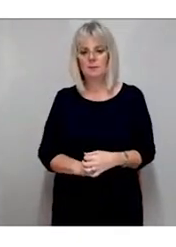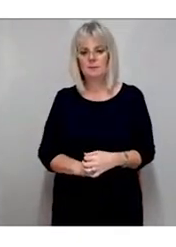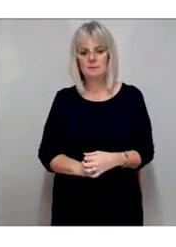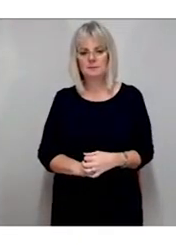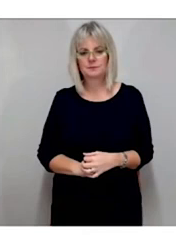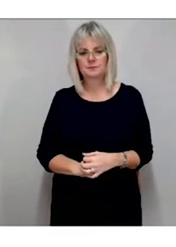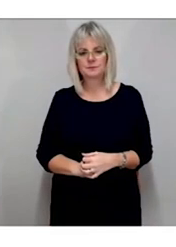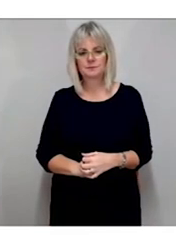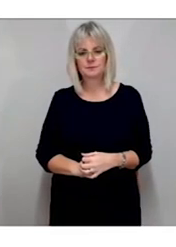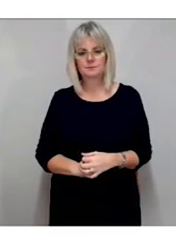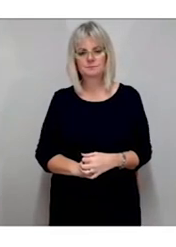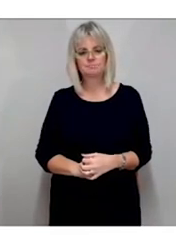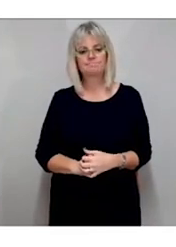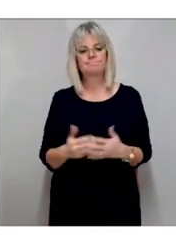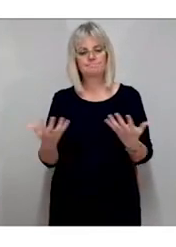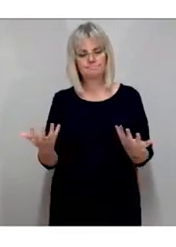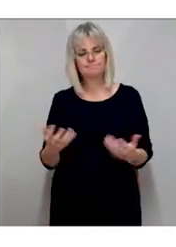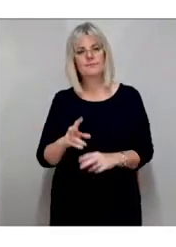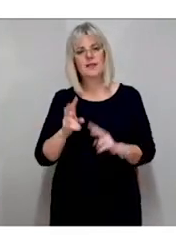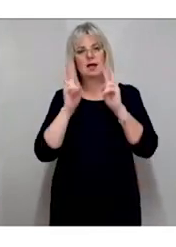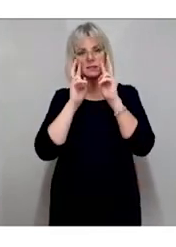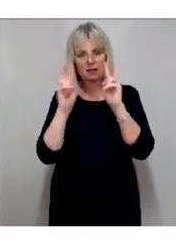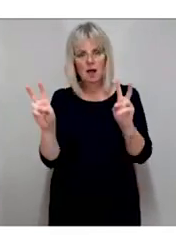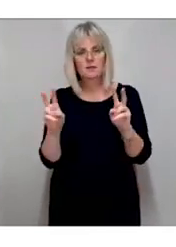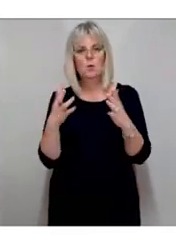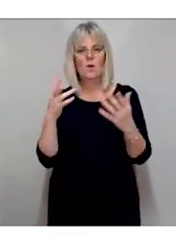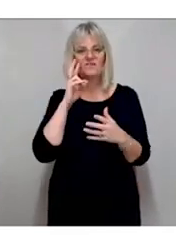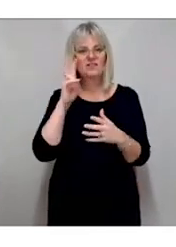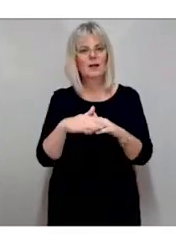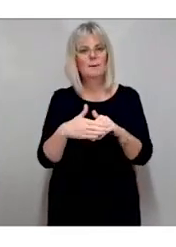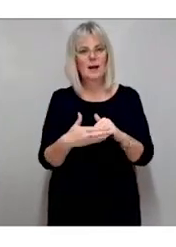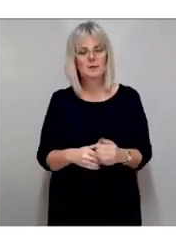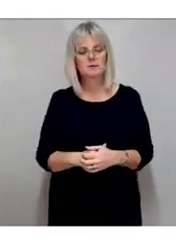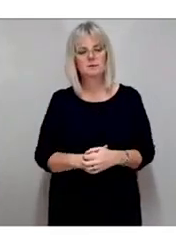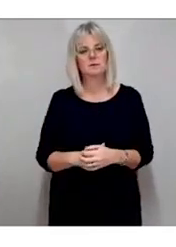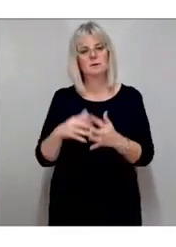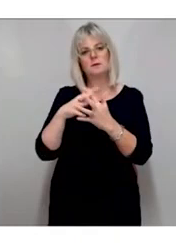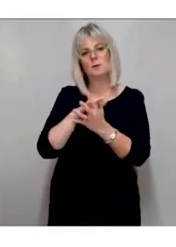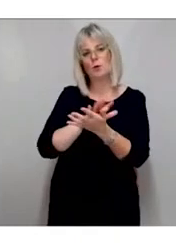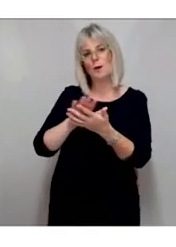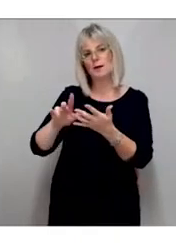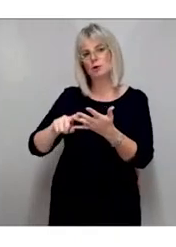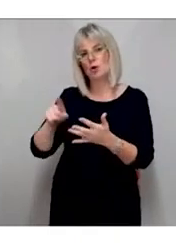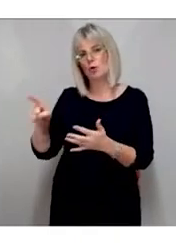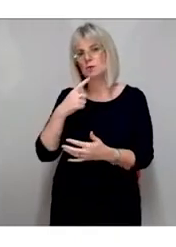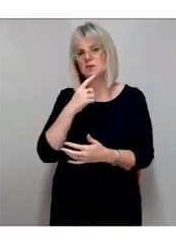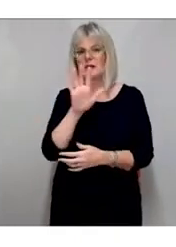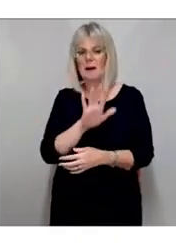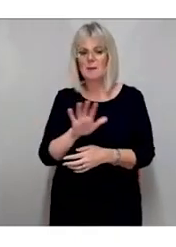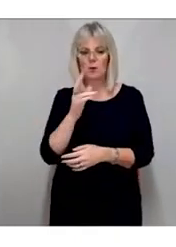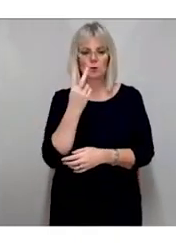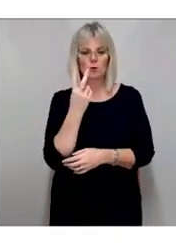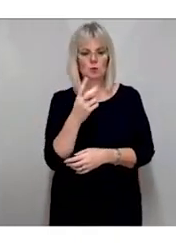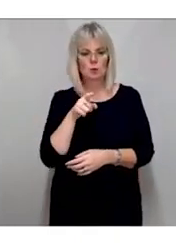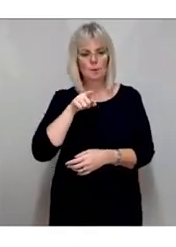Sight and vision impairment The World Health Organization reports that at least 2.2 billion people in the